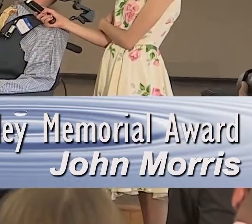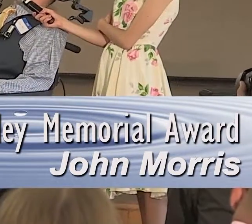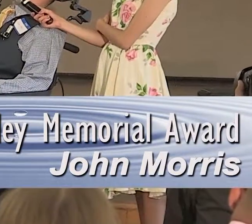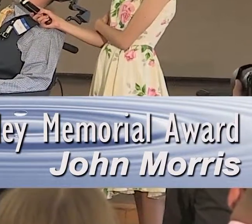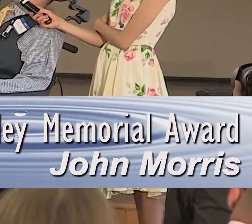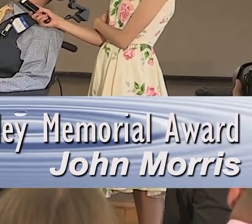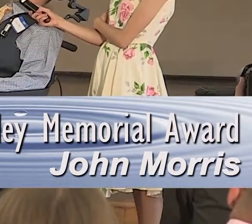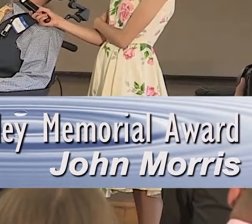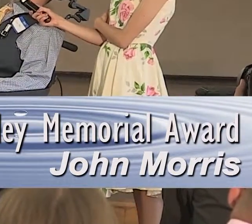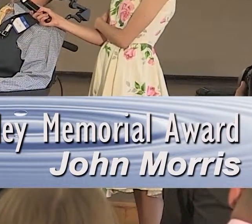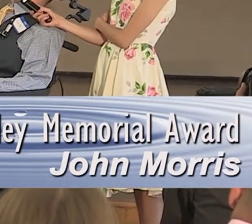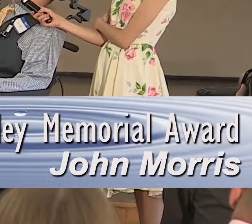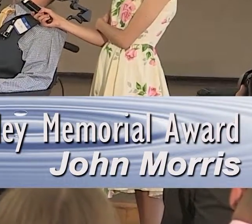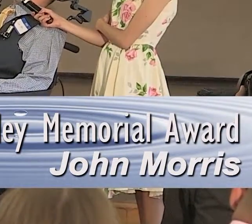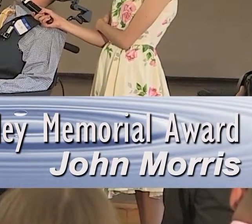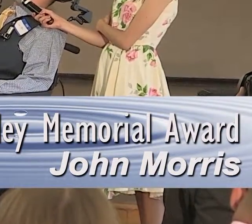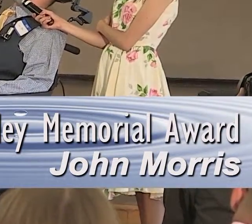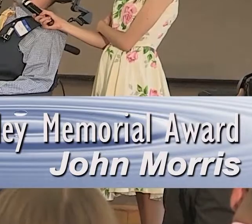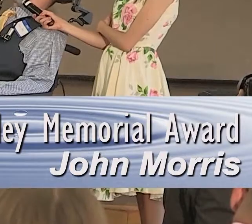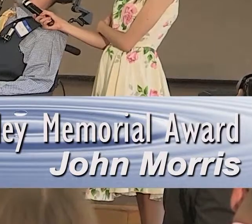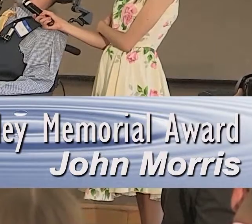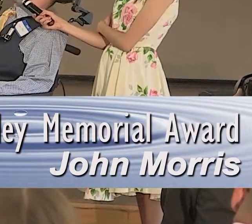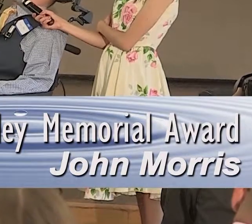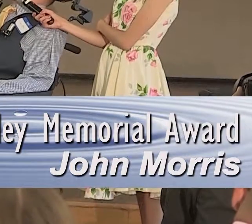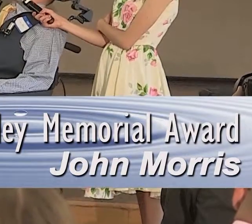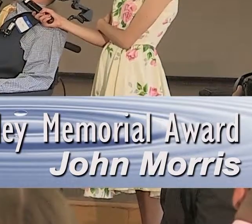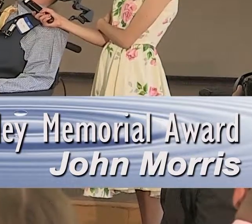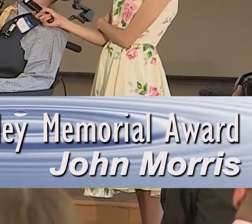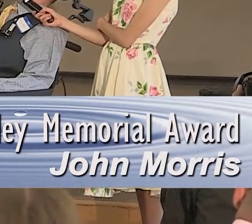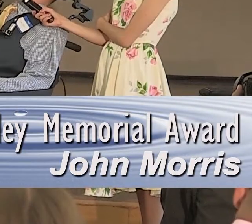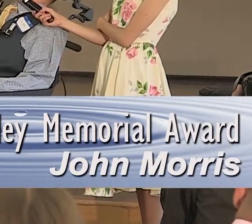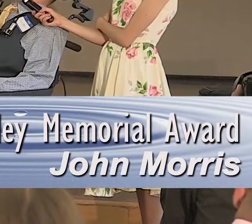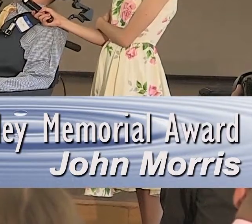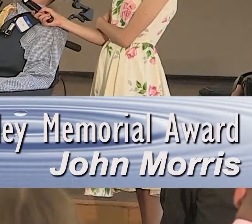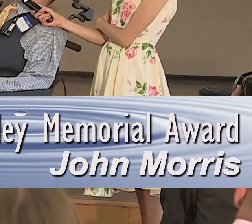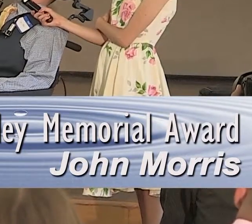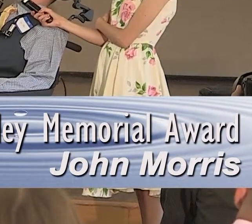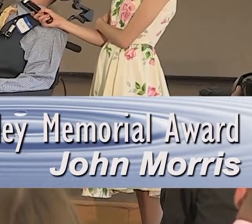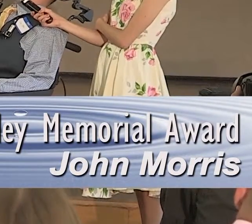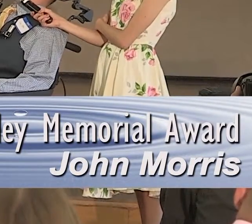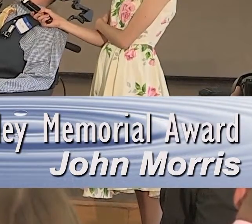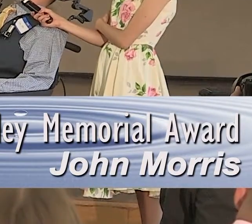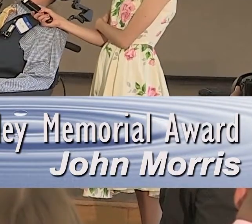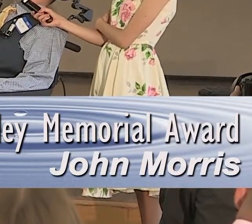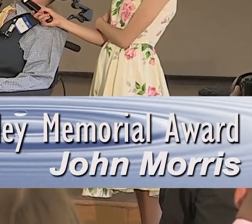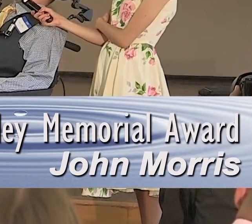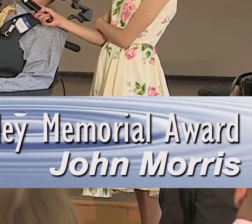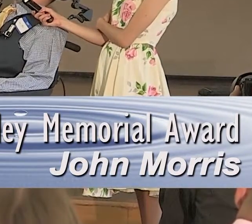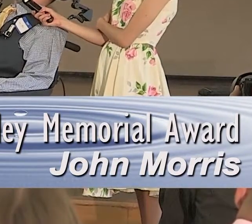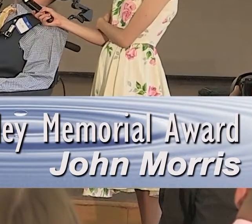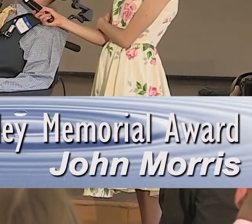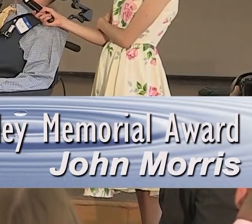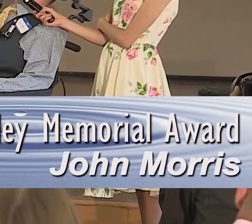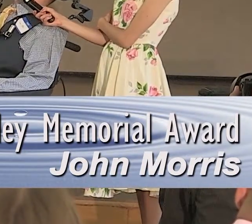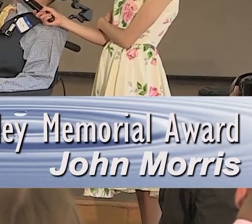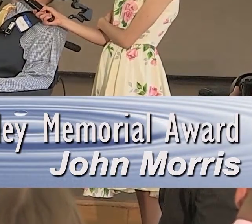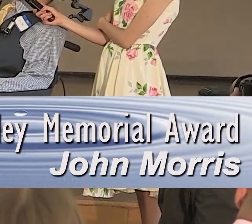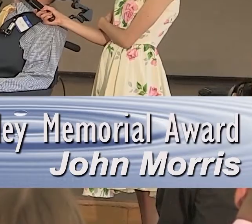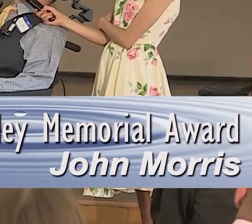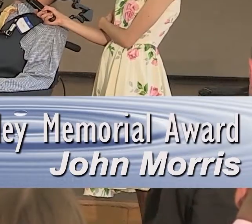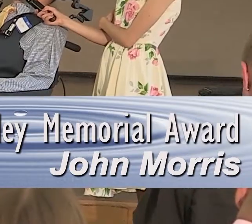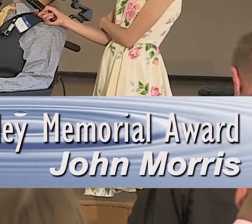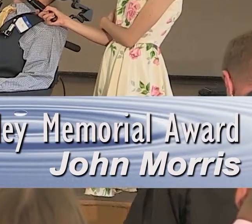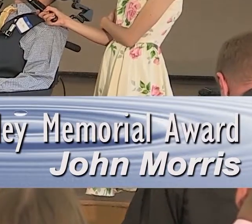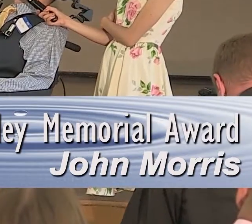That much better, man. I really appreciate it, what you've done. And you're just another factor in my life of why I want to succeed